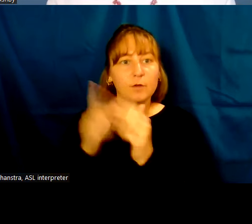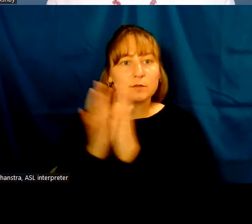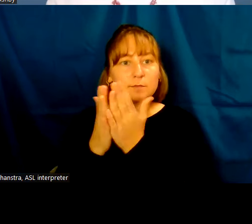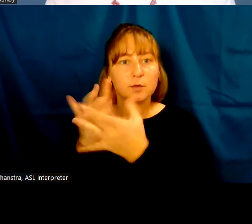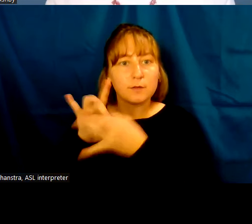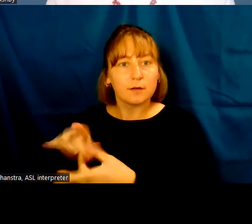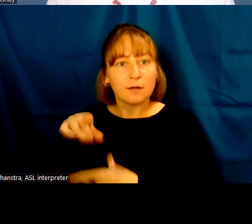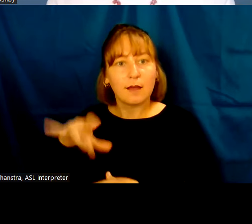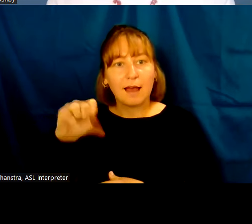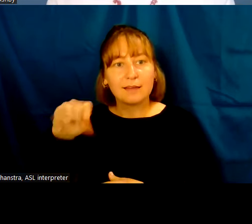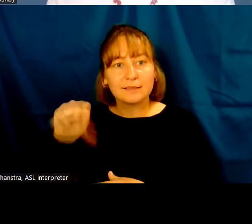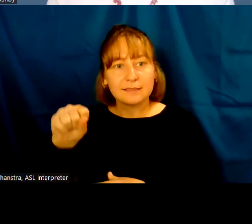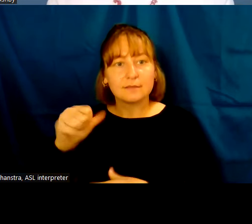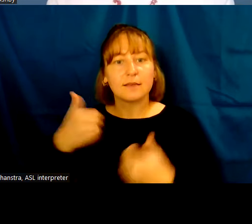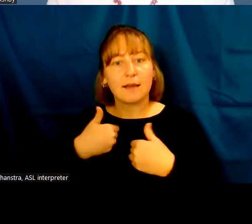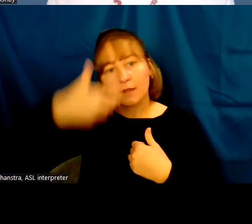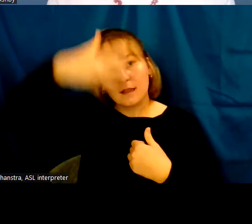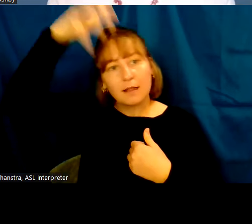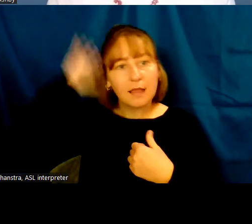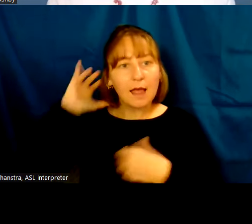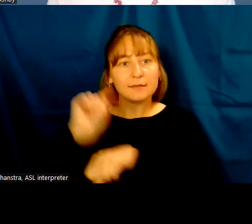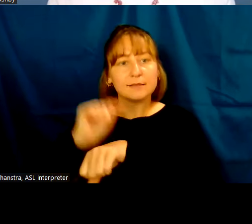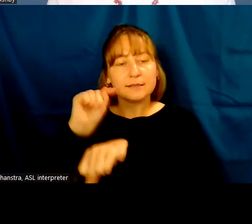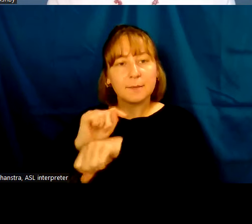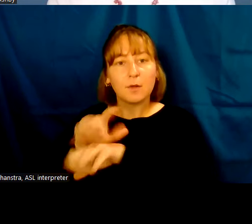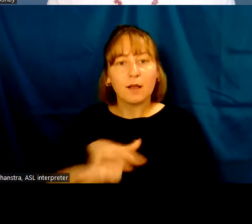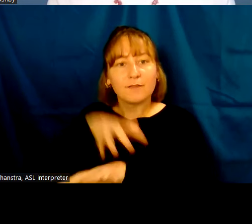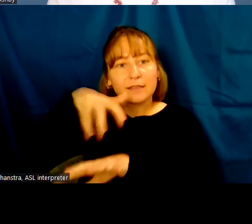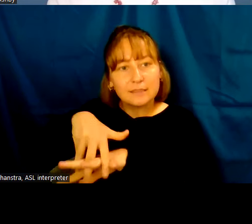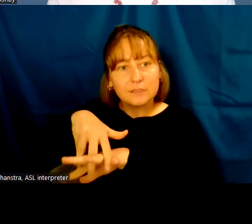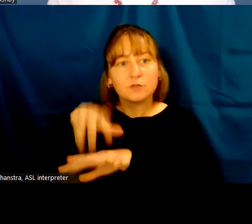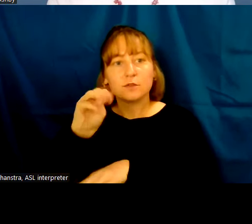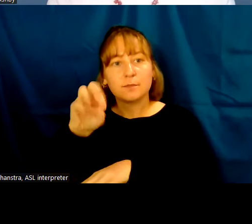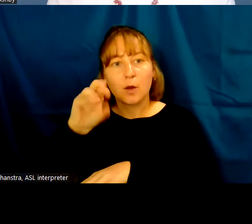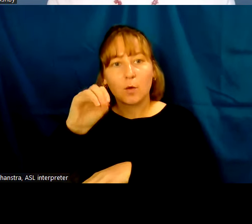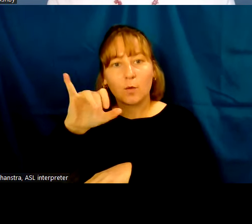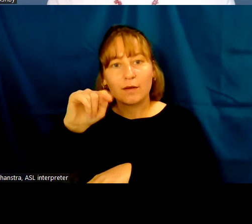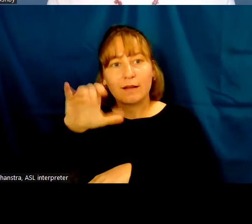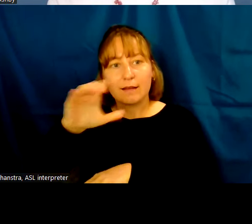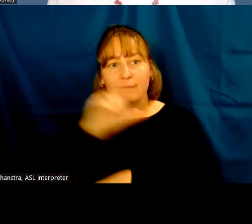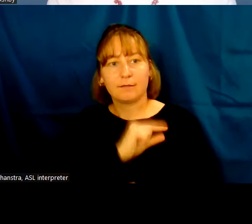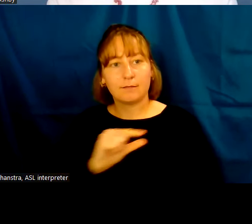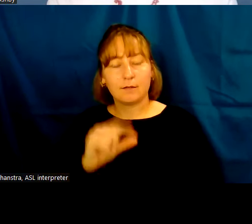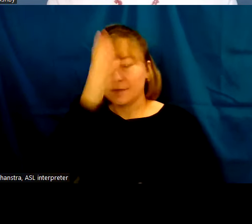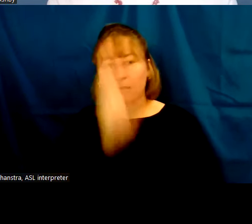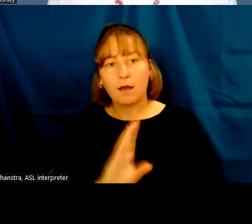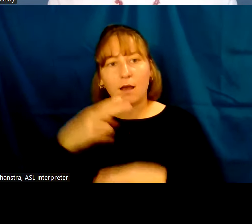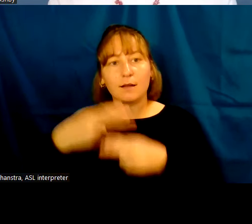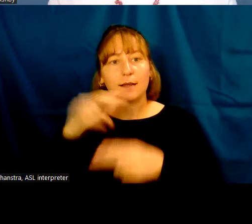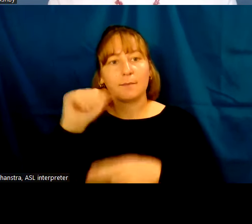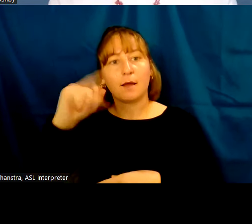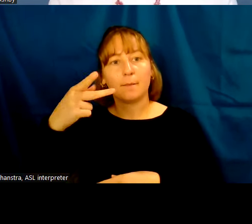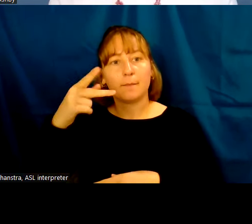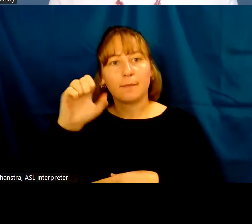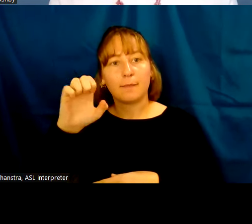Here's the lion temple of an indigenous Meroitic god named Apedamak. And then